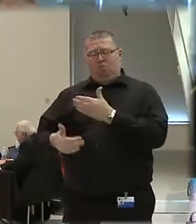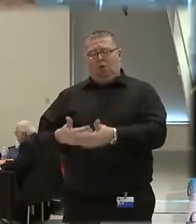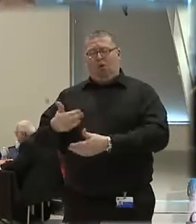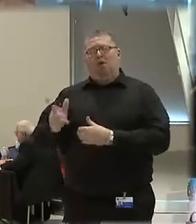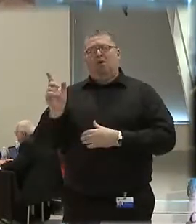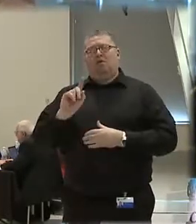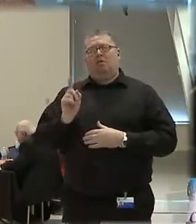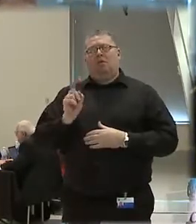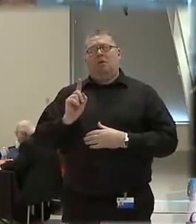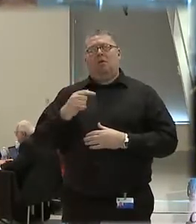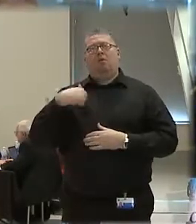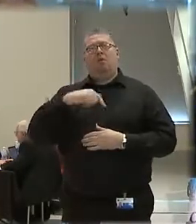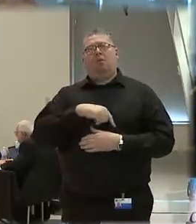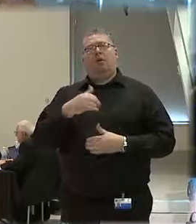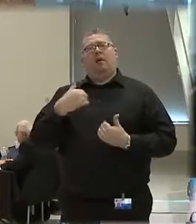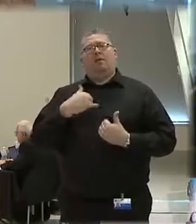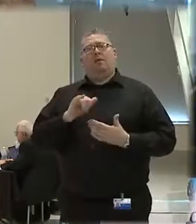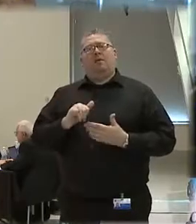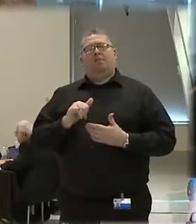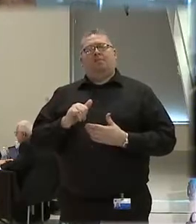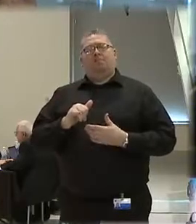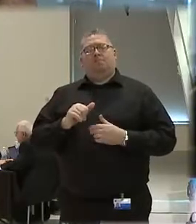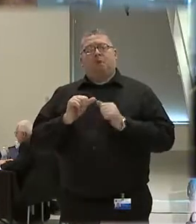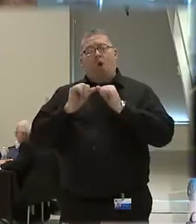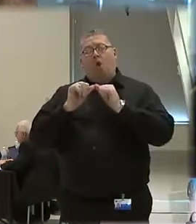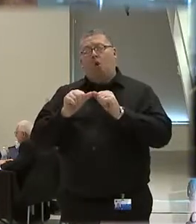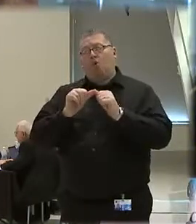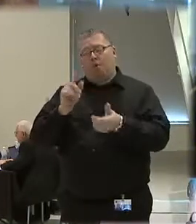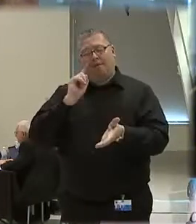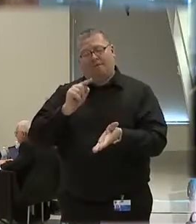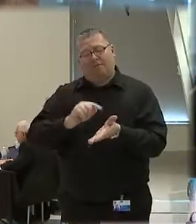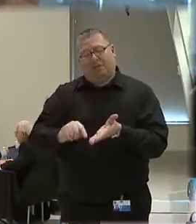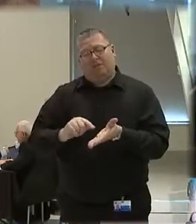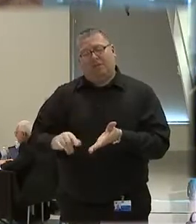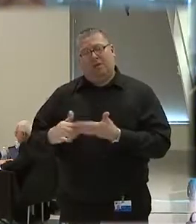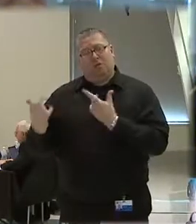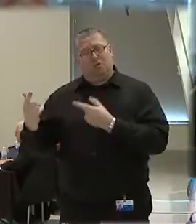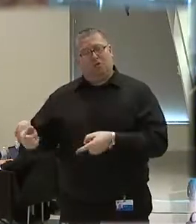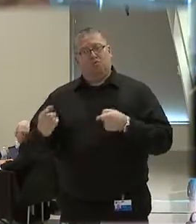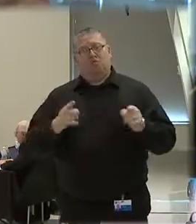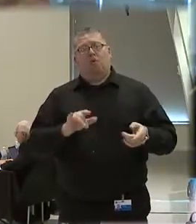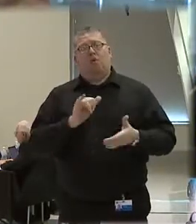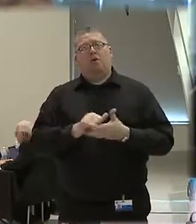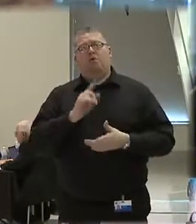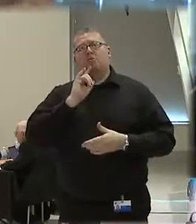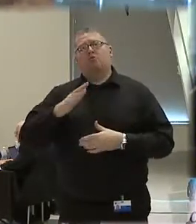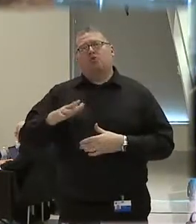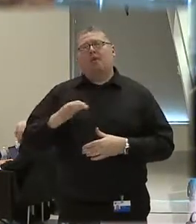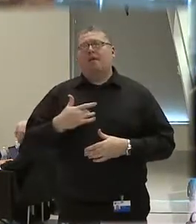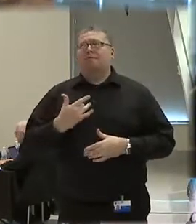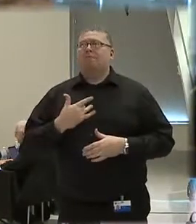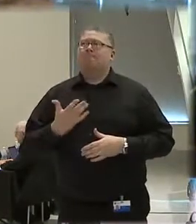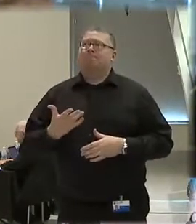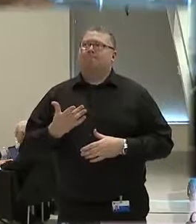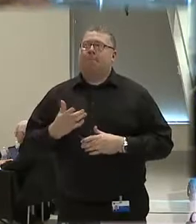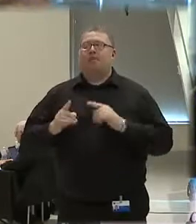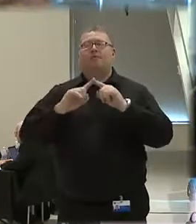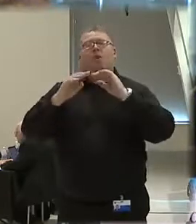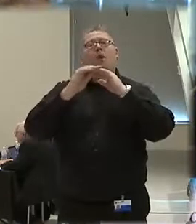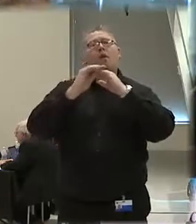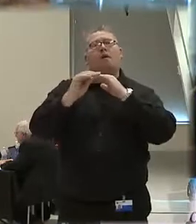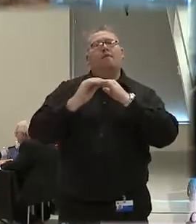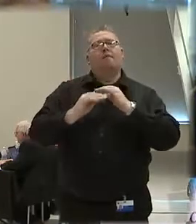we have this sort of a joint investigation that occurs which has sort of degrees of